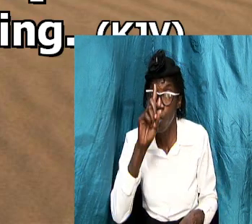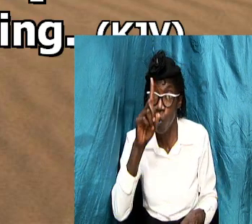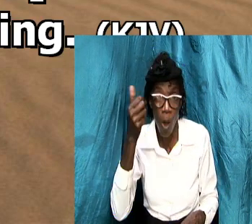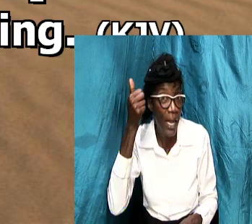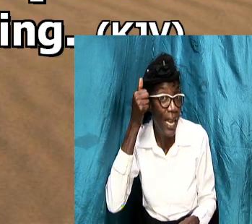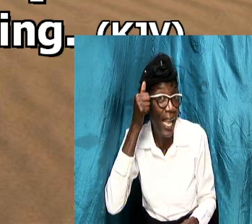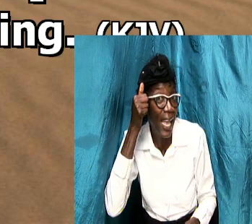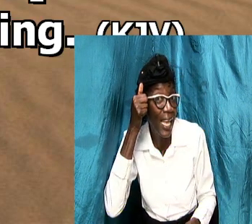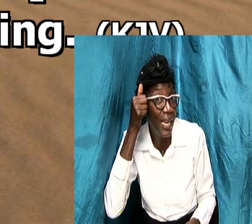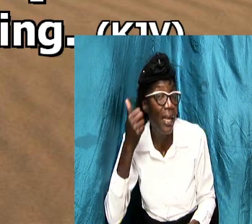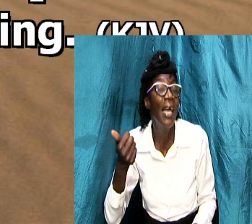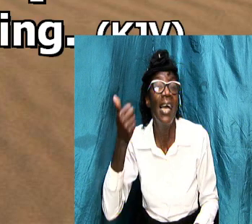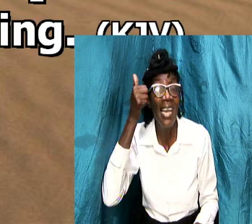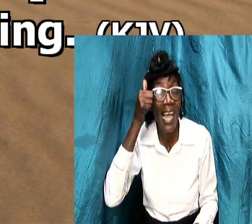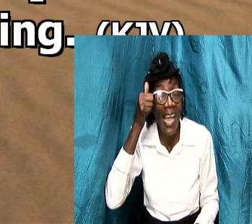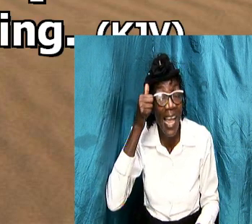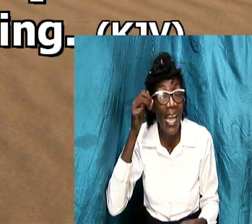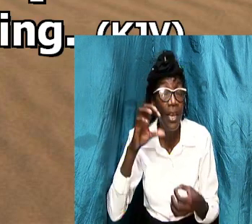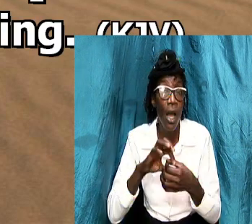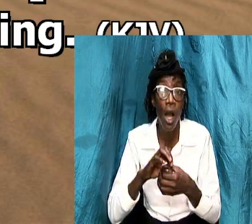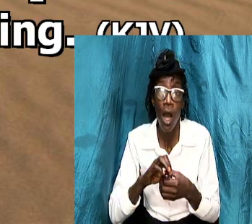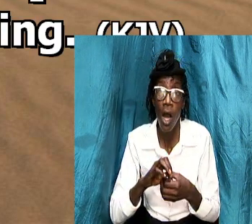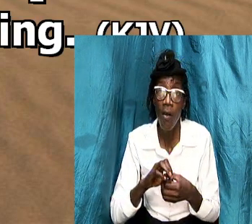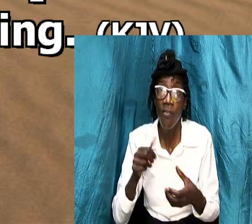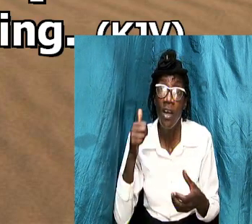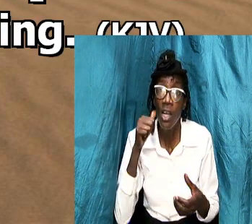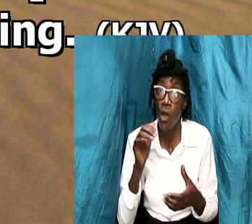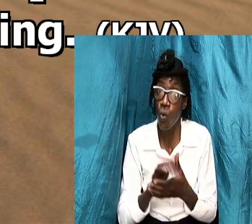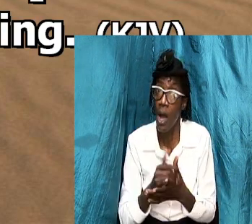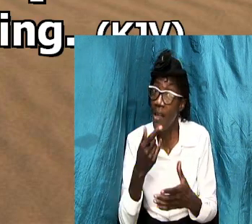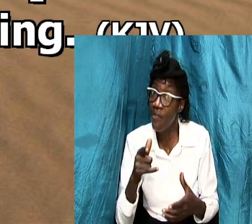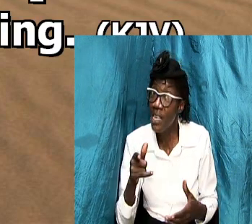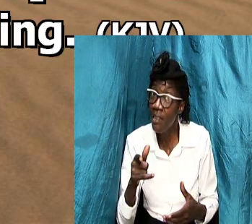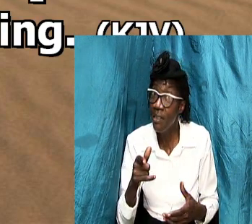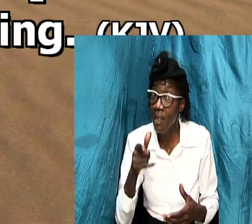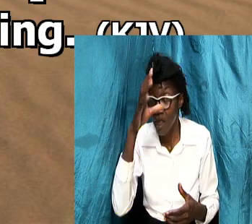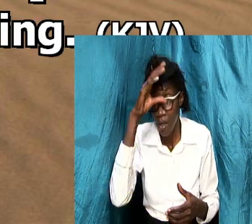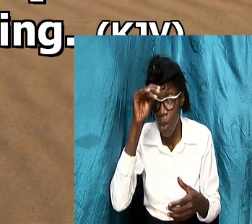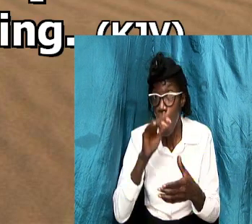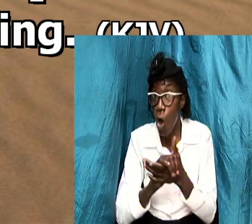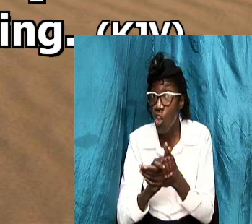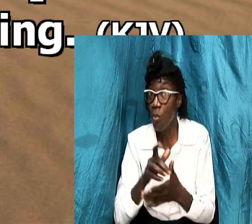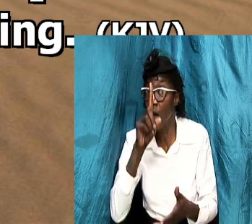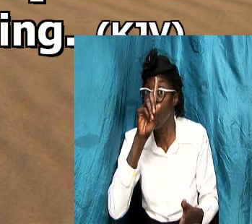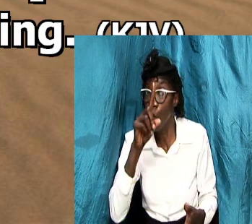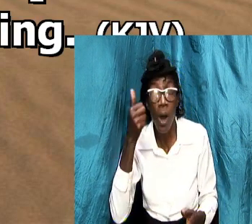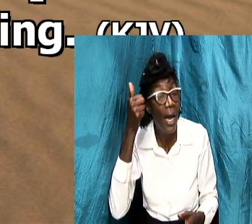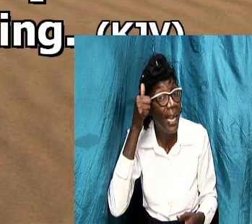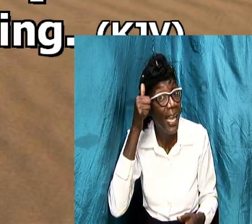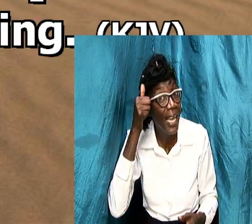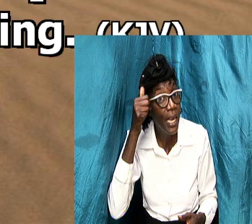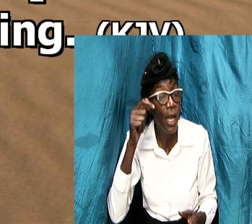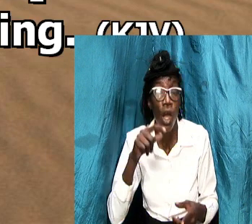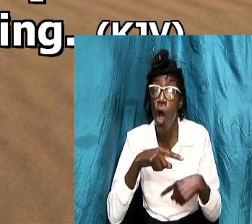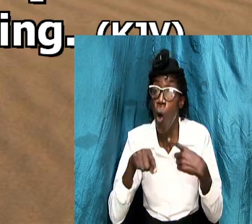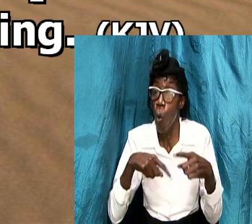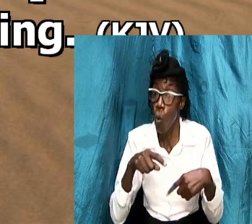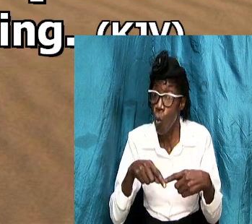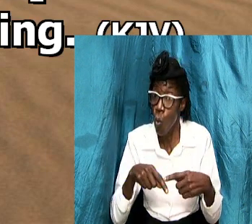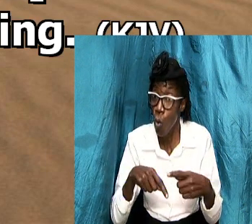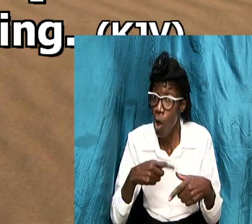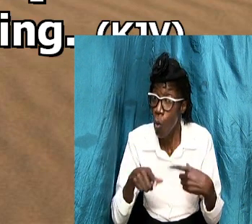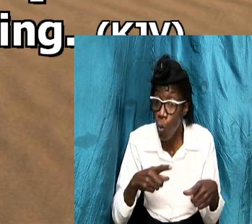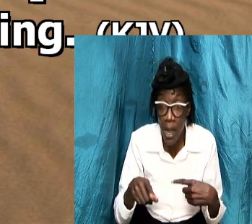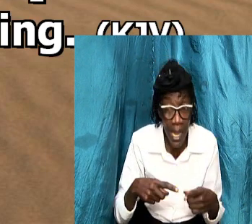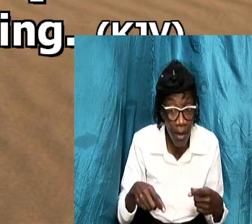the head of the wife is the husband one head so that when we therefore talk about submission